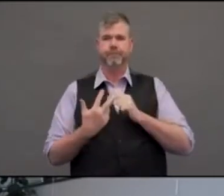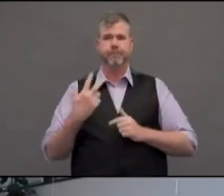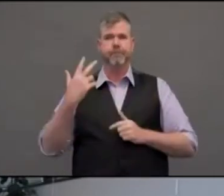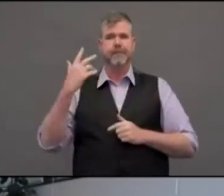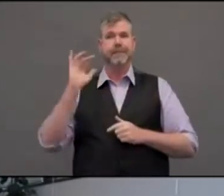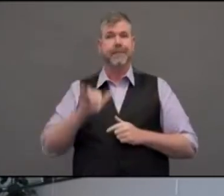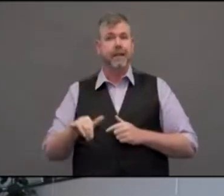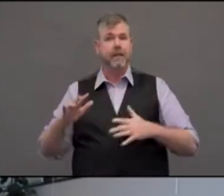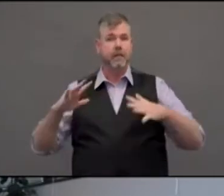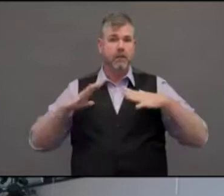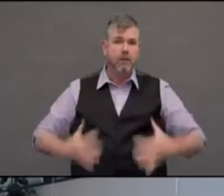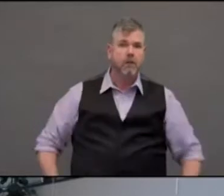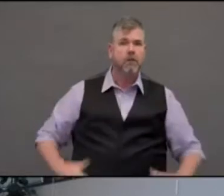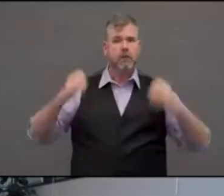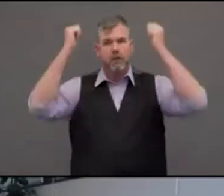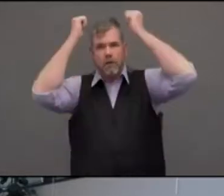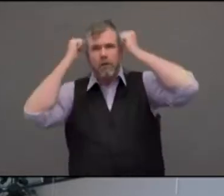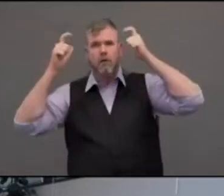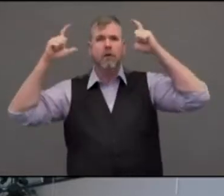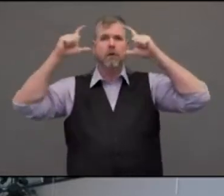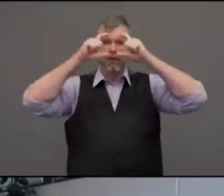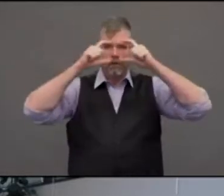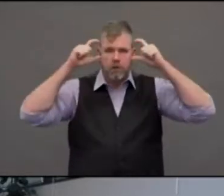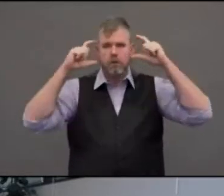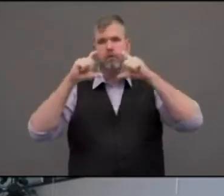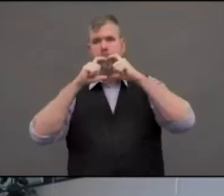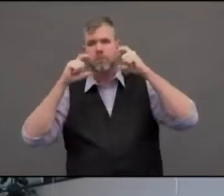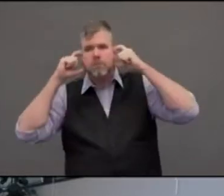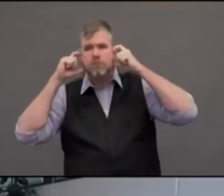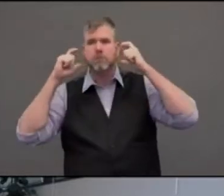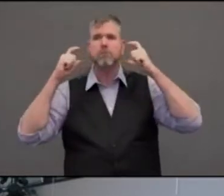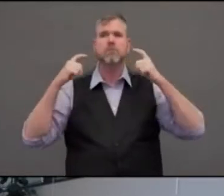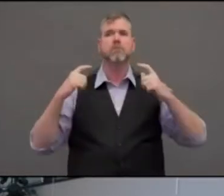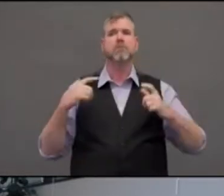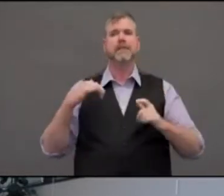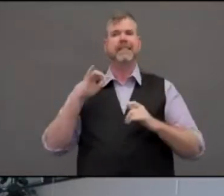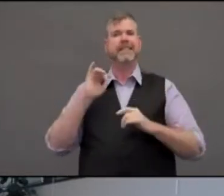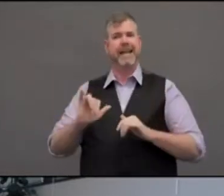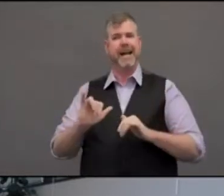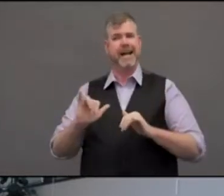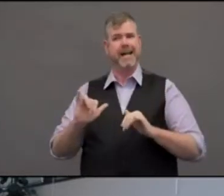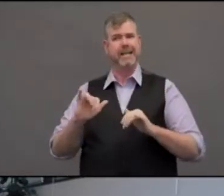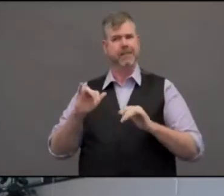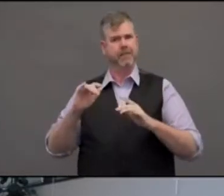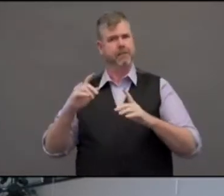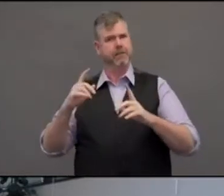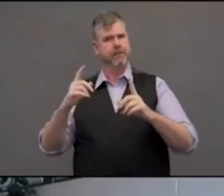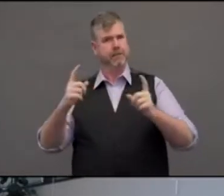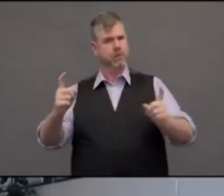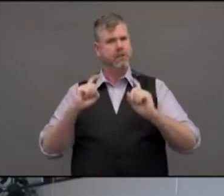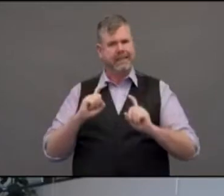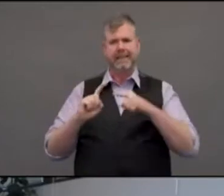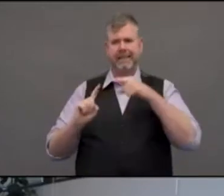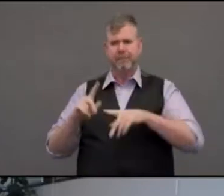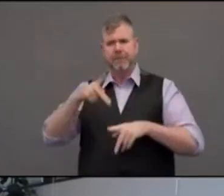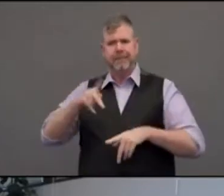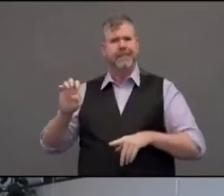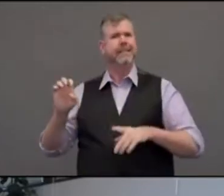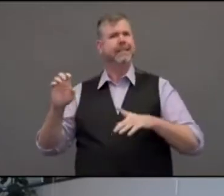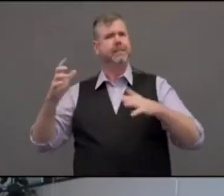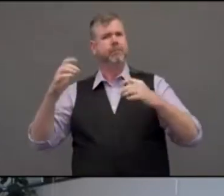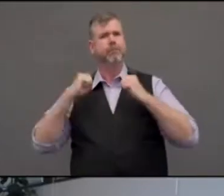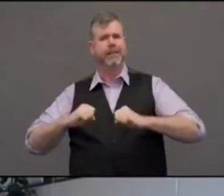crisis. What's unique about this disease that makes protecting health care workers so challenging and so important?